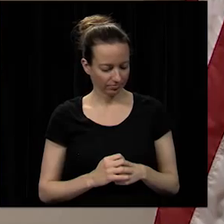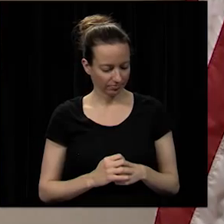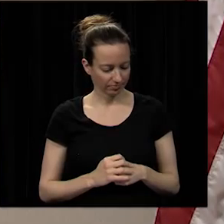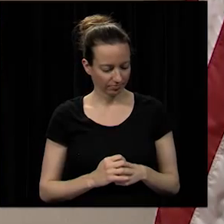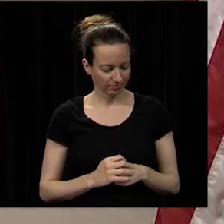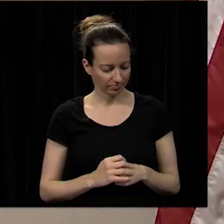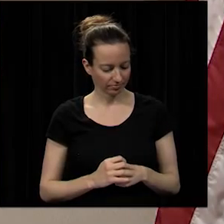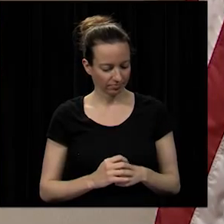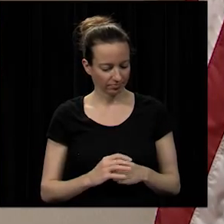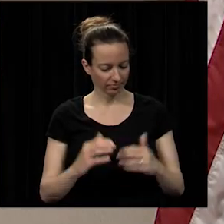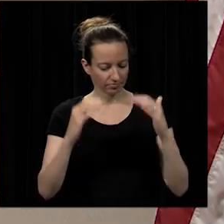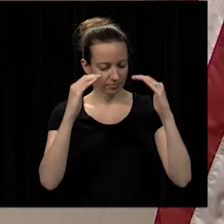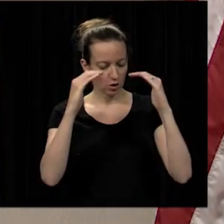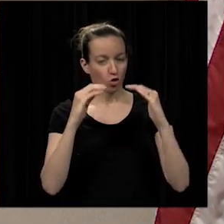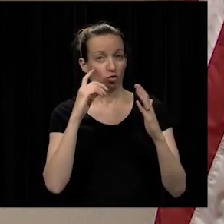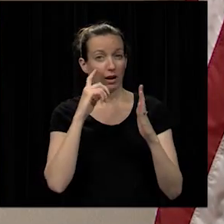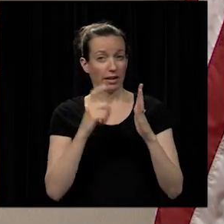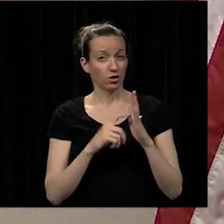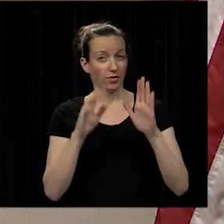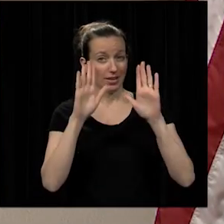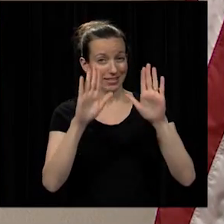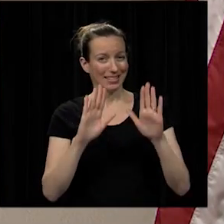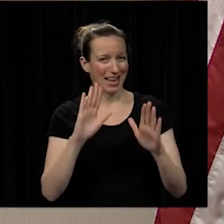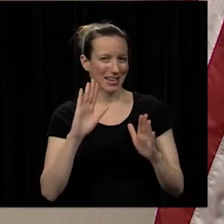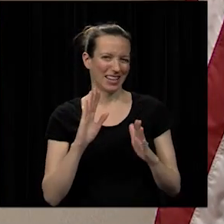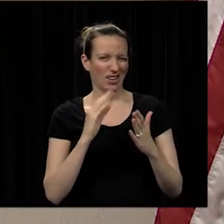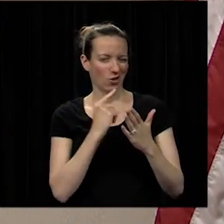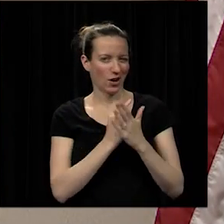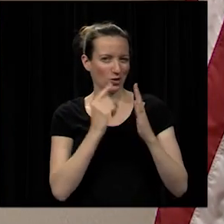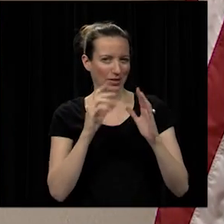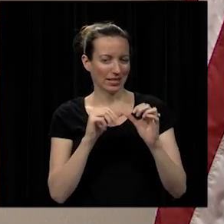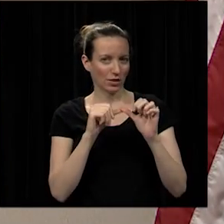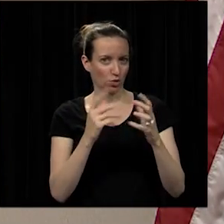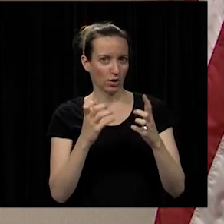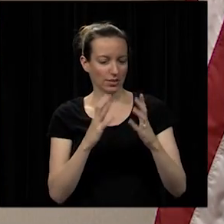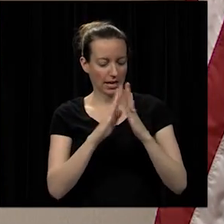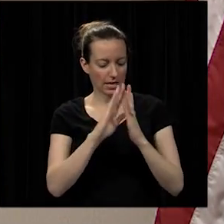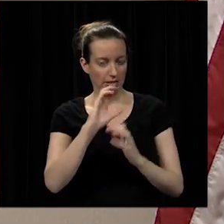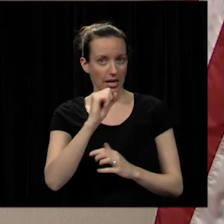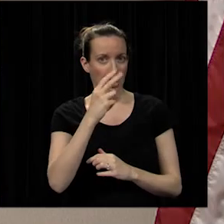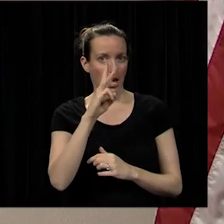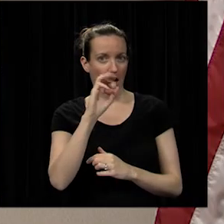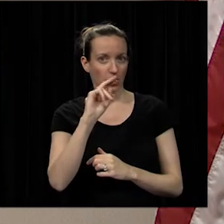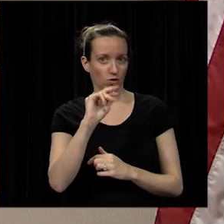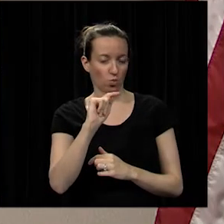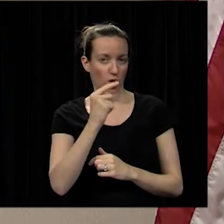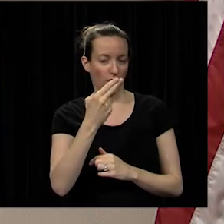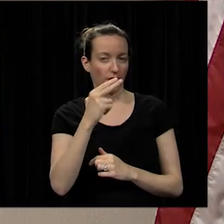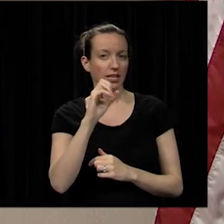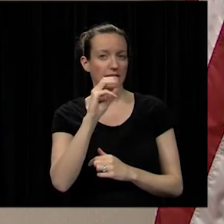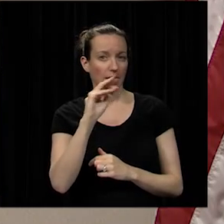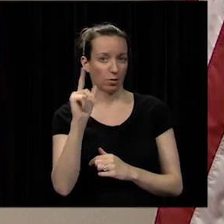And Cooper, as your family here is, we'd love for them to and be recognized well.